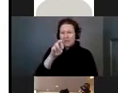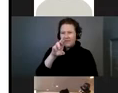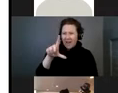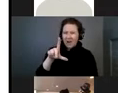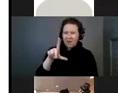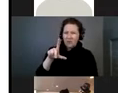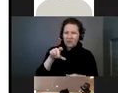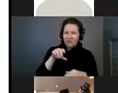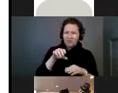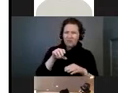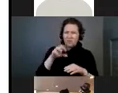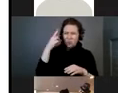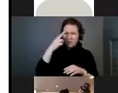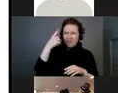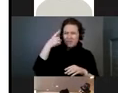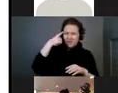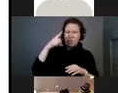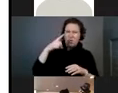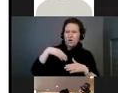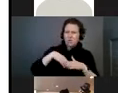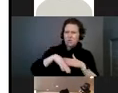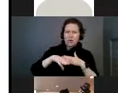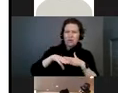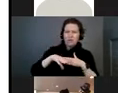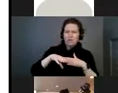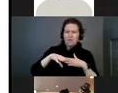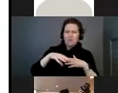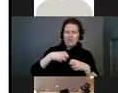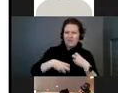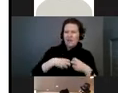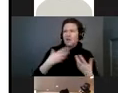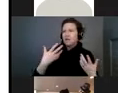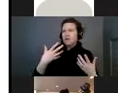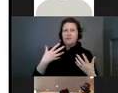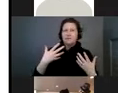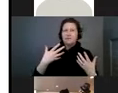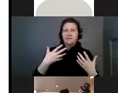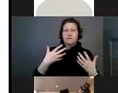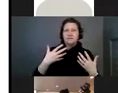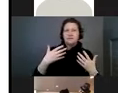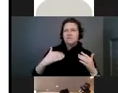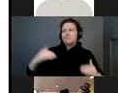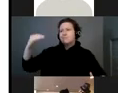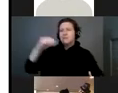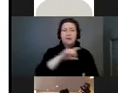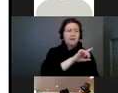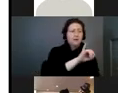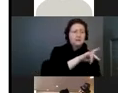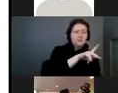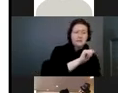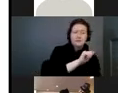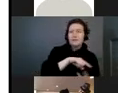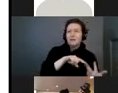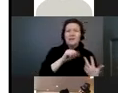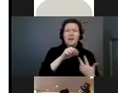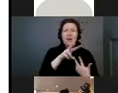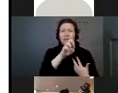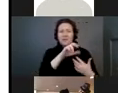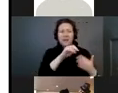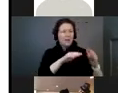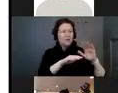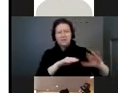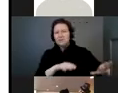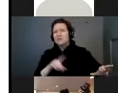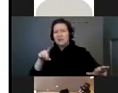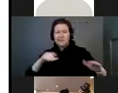more than Zika, more than, you know, more than other viruses that people have heard of.